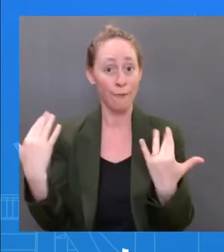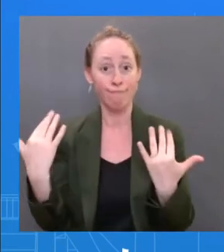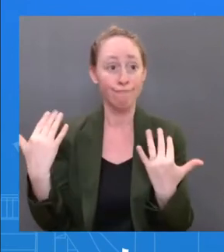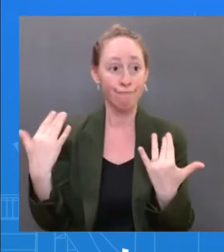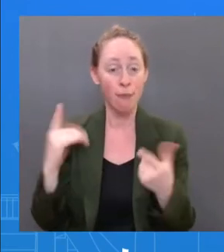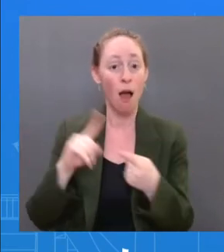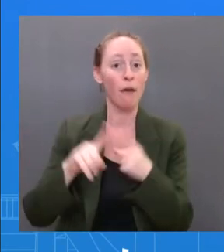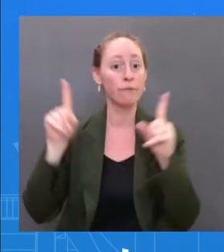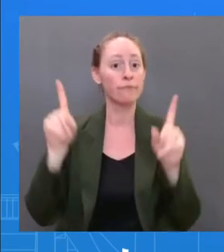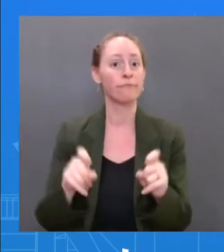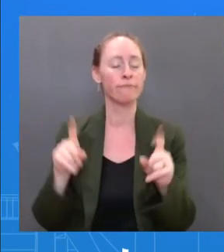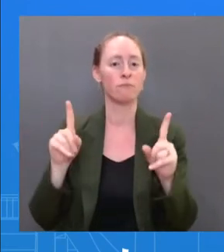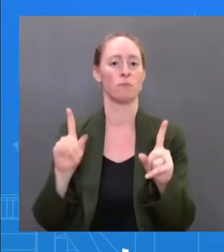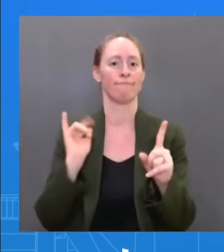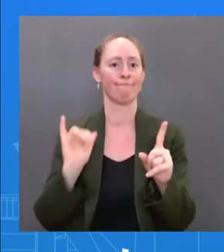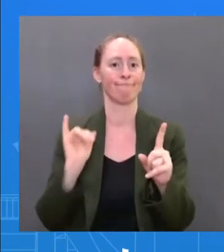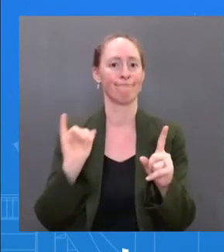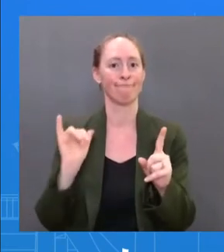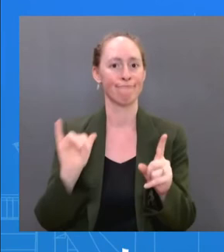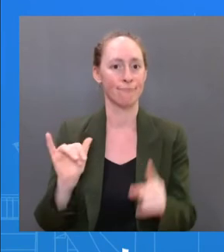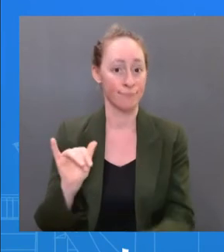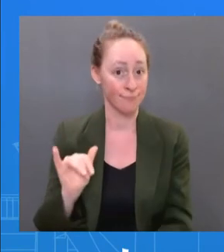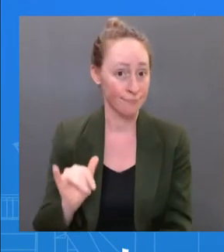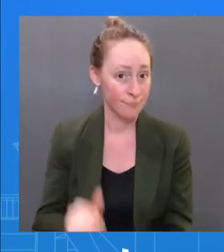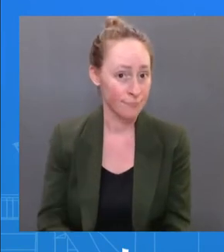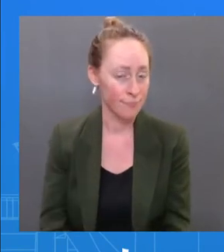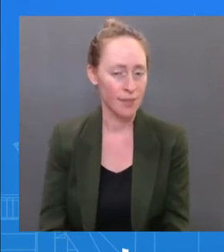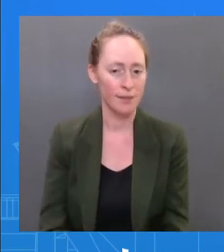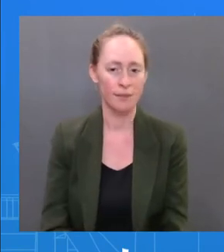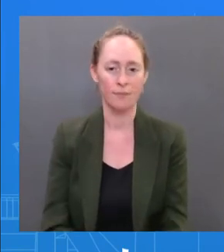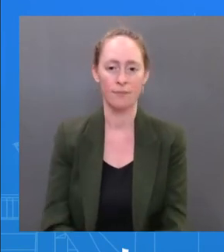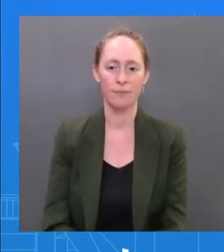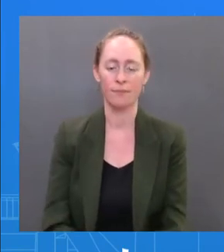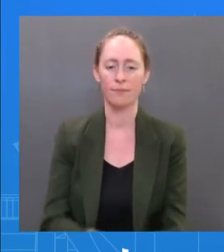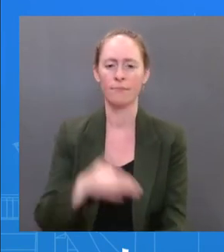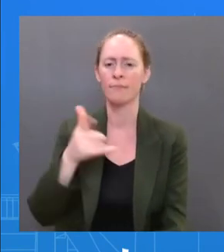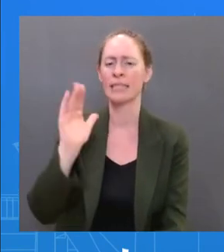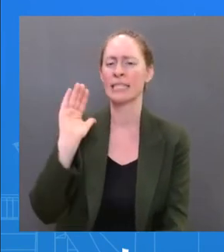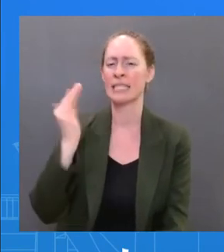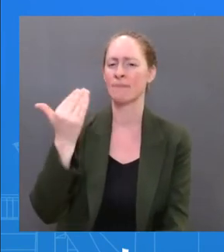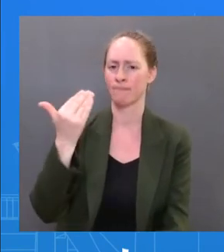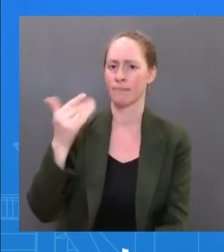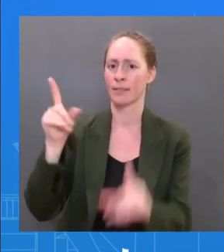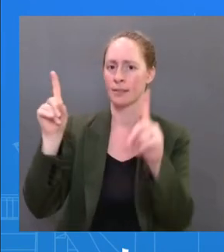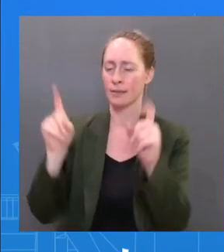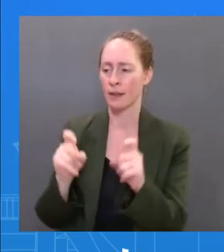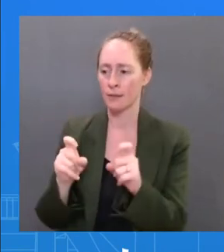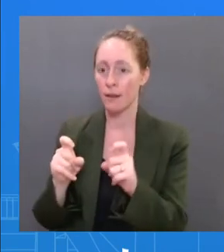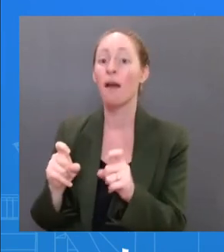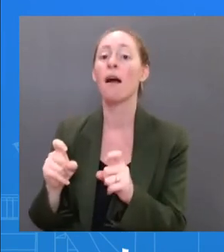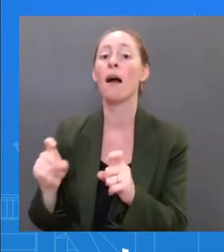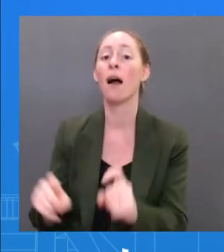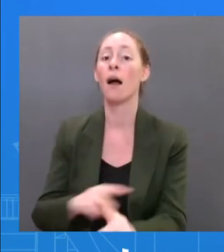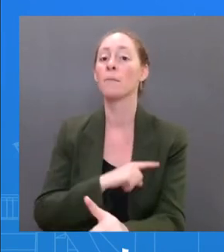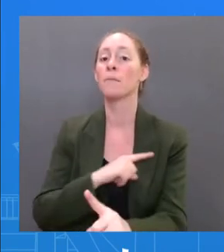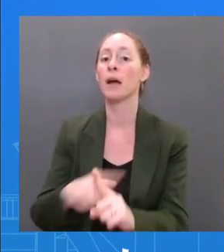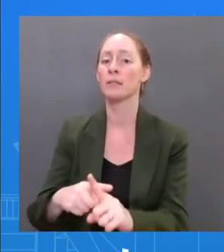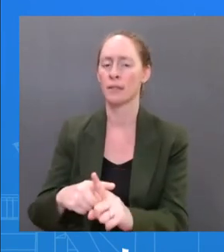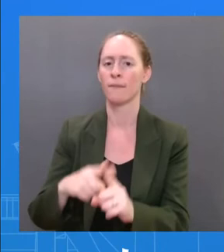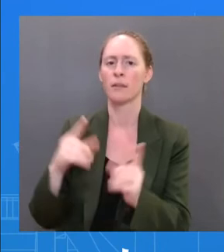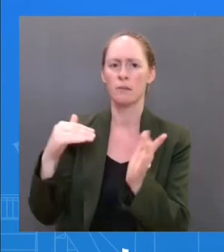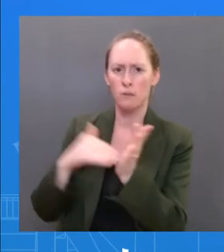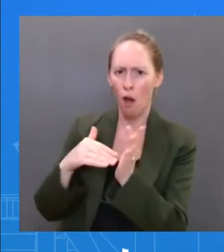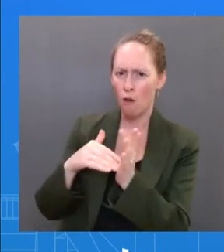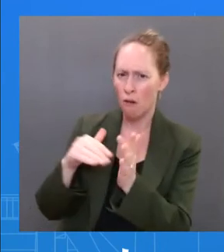test? It sounds like he had the positive test, was then questioned about any symptoms he had, and he said, oh, yes, I do have these other